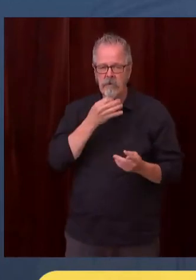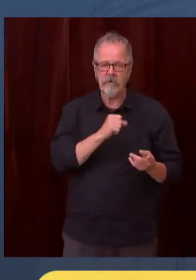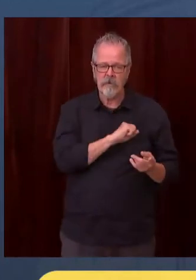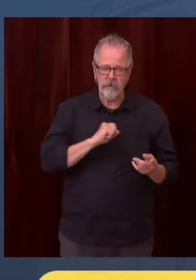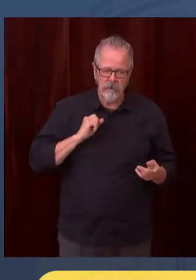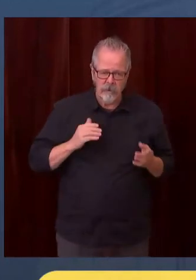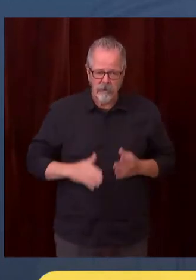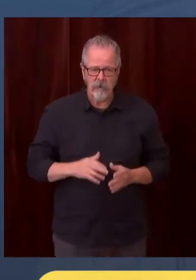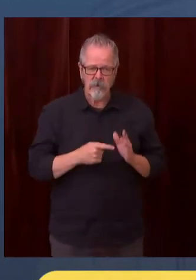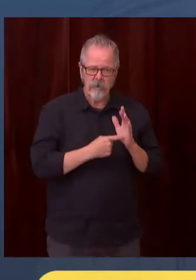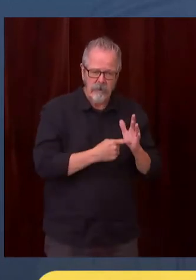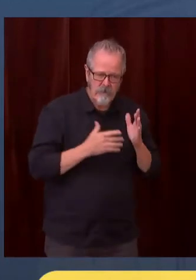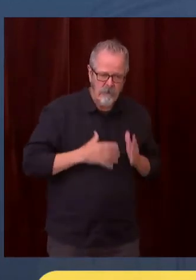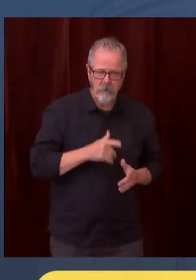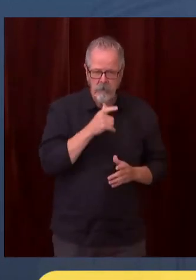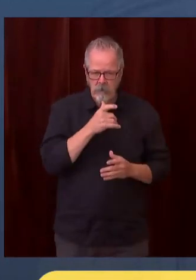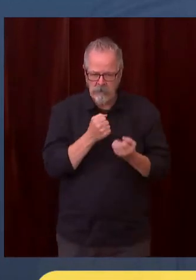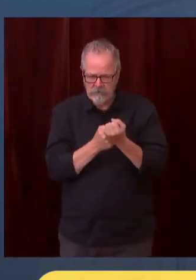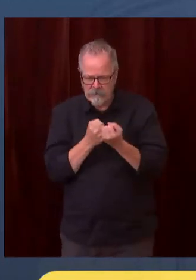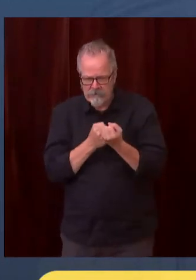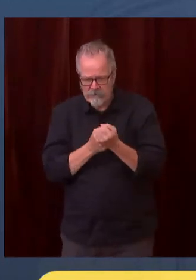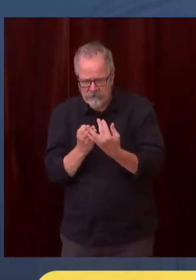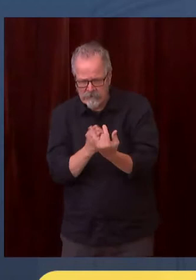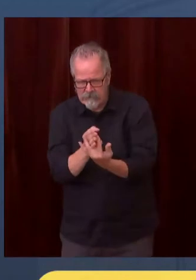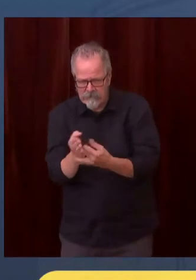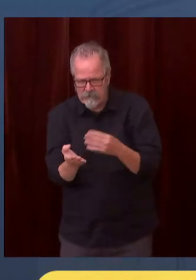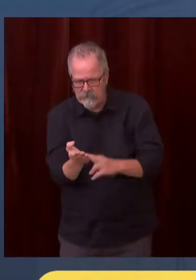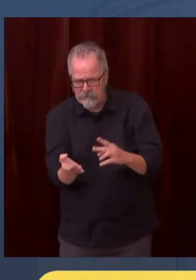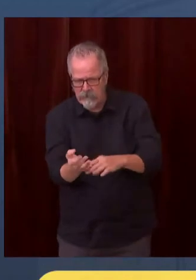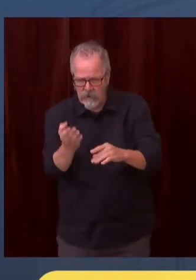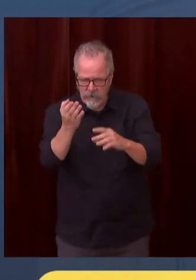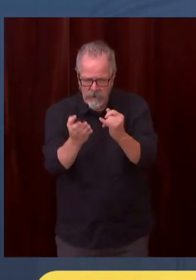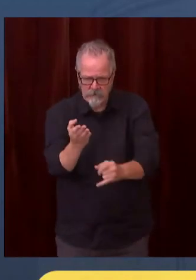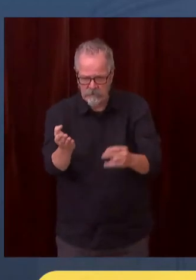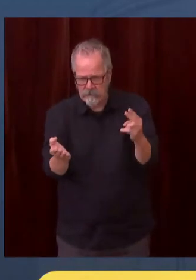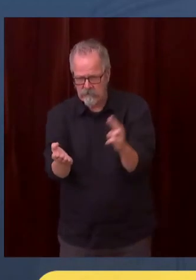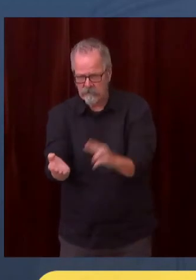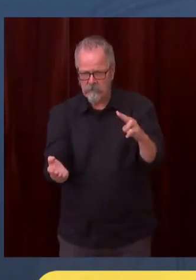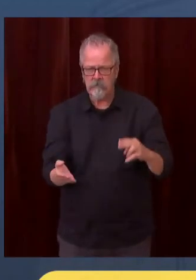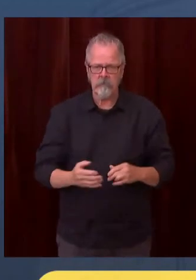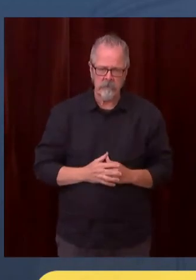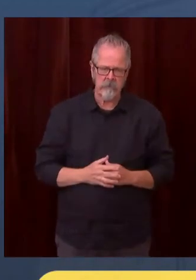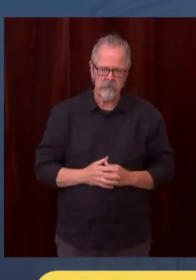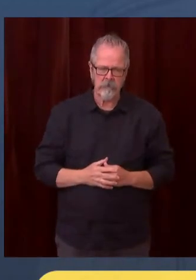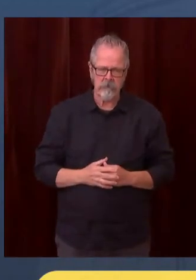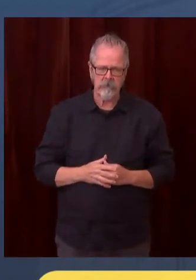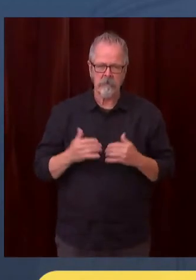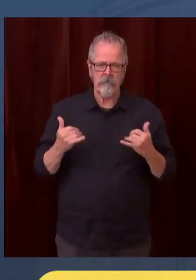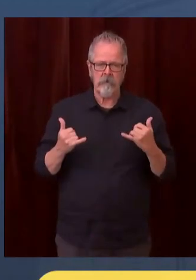must include information regarding a tenant's right to legal counsel, and we are one of the first states